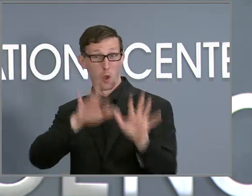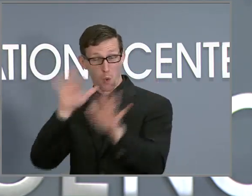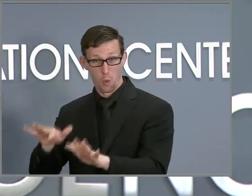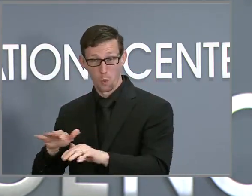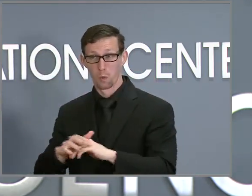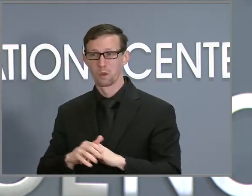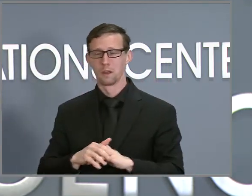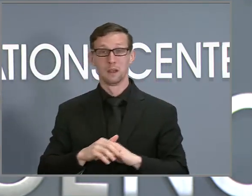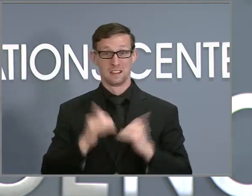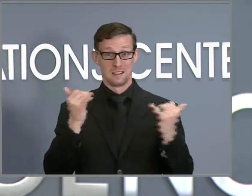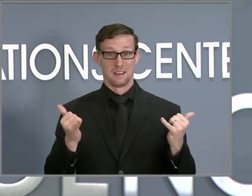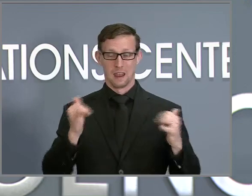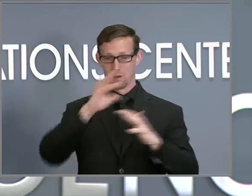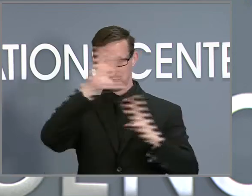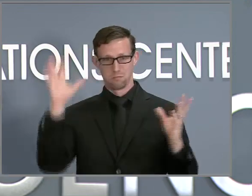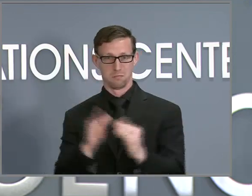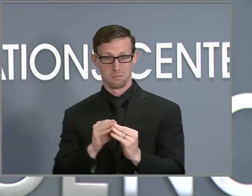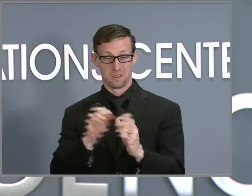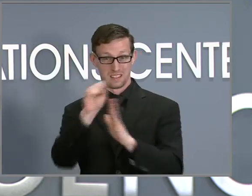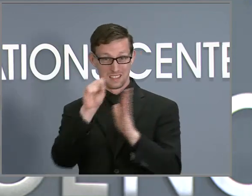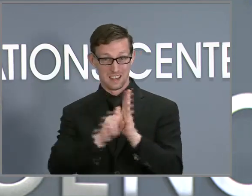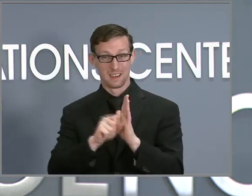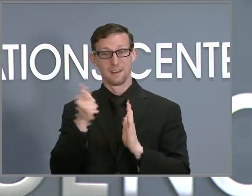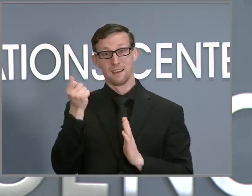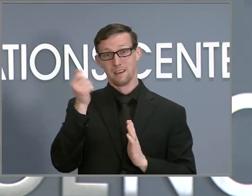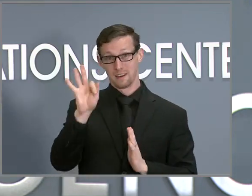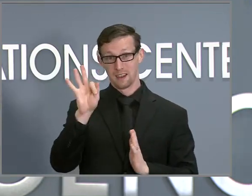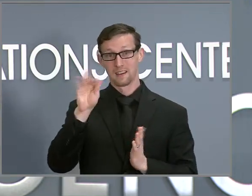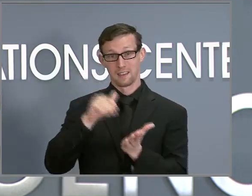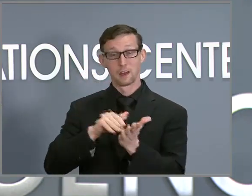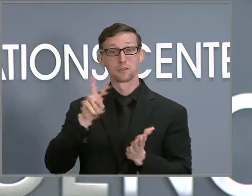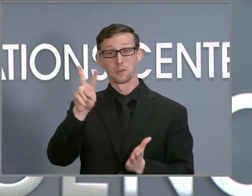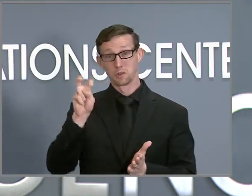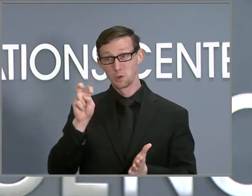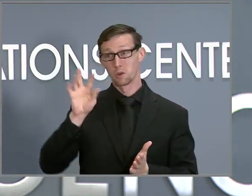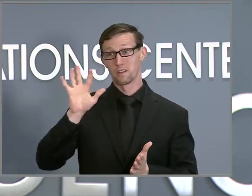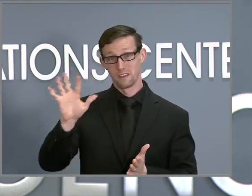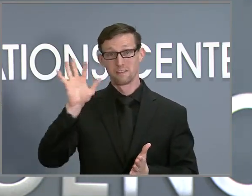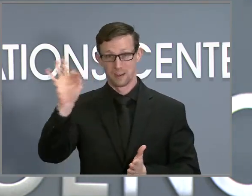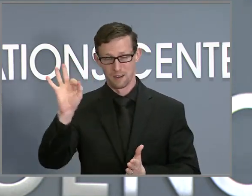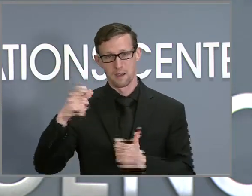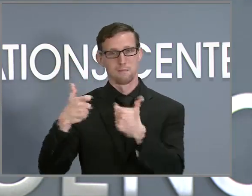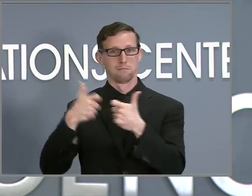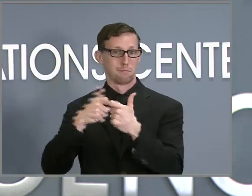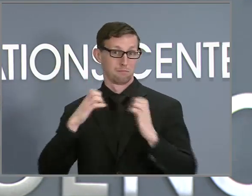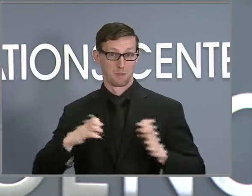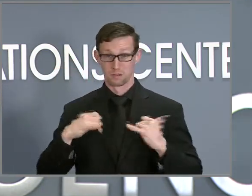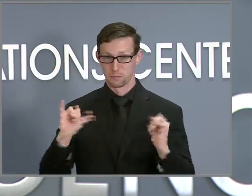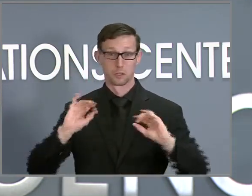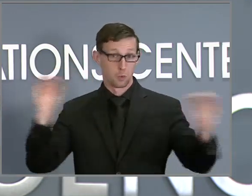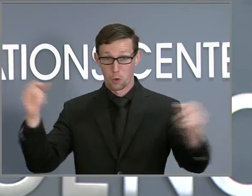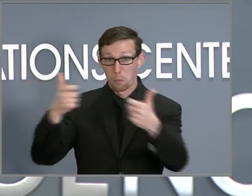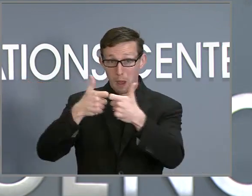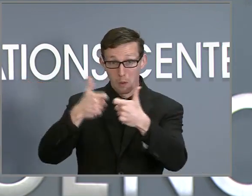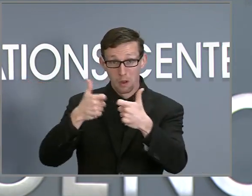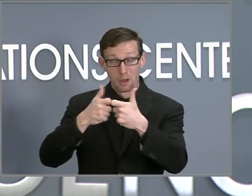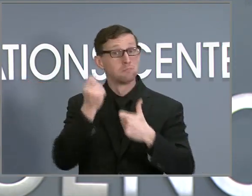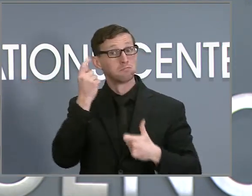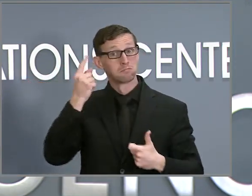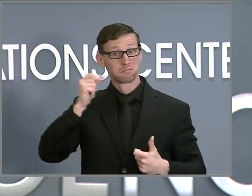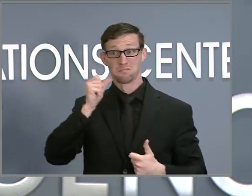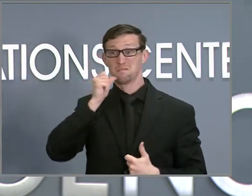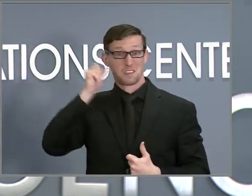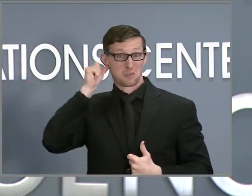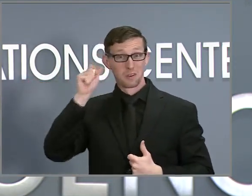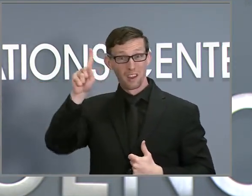Statewide, we currently have 19,259 utility customers without power, but that's down from a high